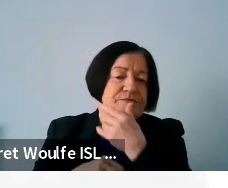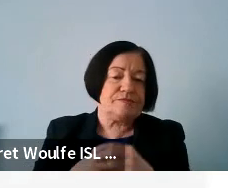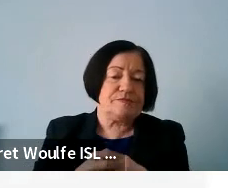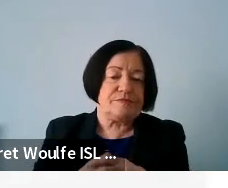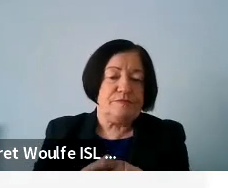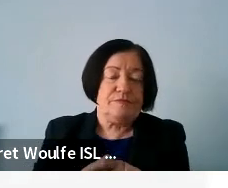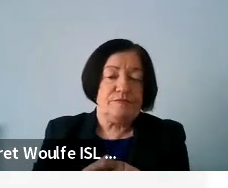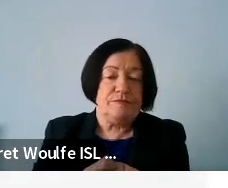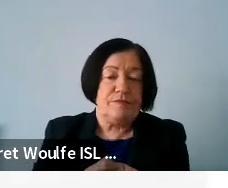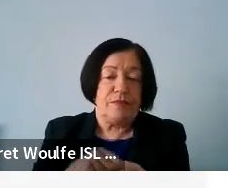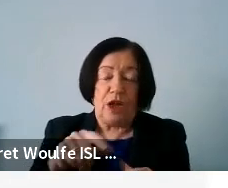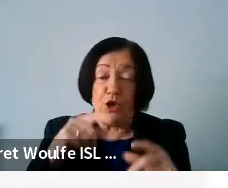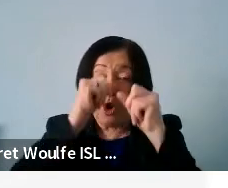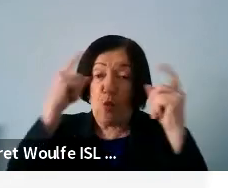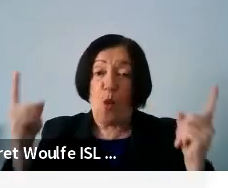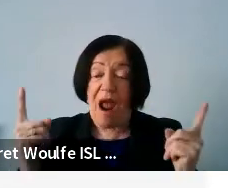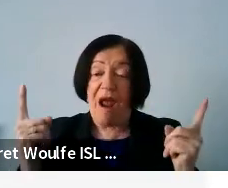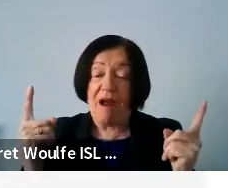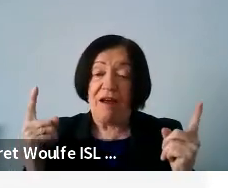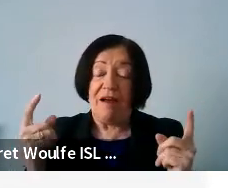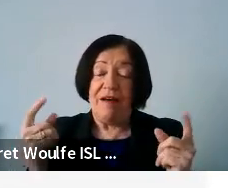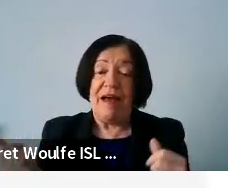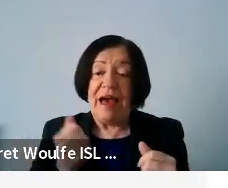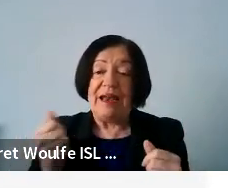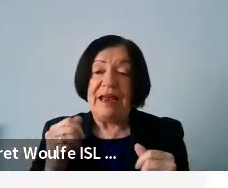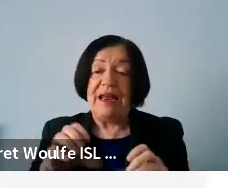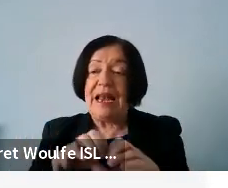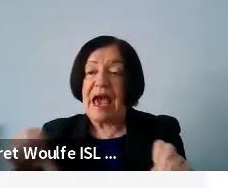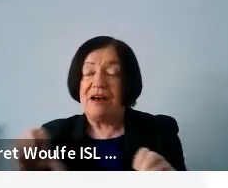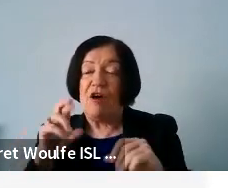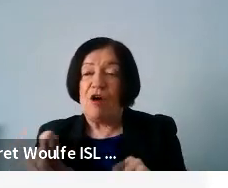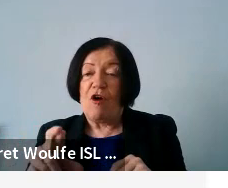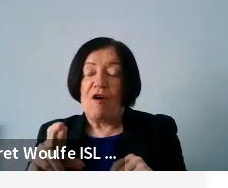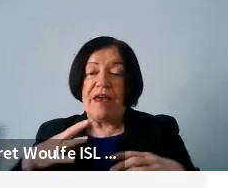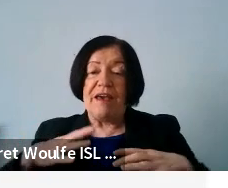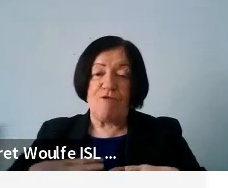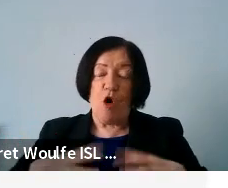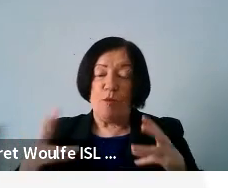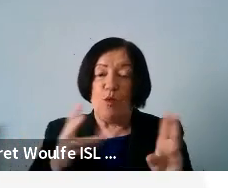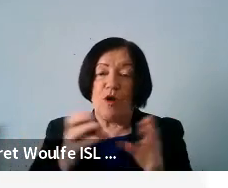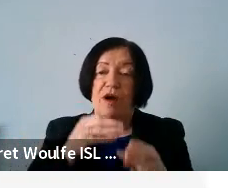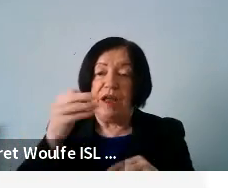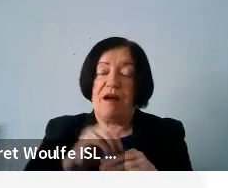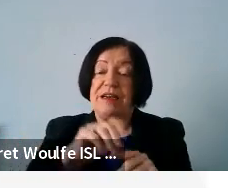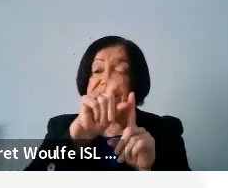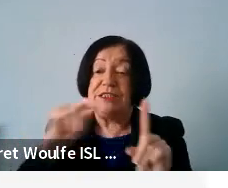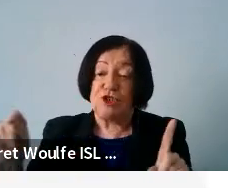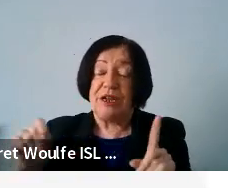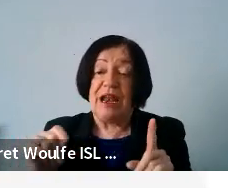Are you aware, actually, of any classes or informal workshops given on digital education?